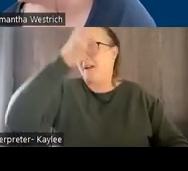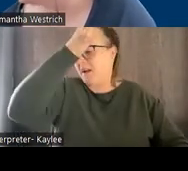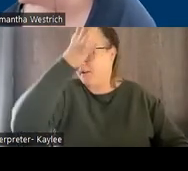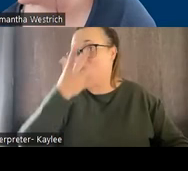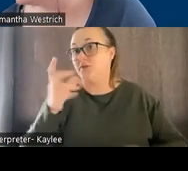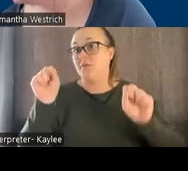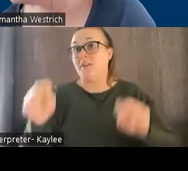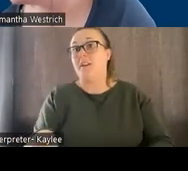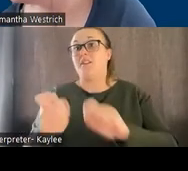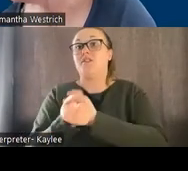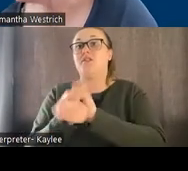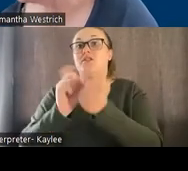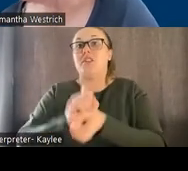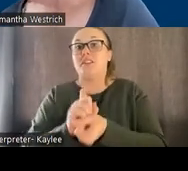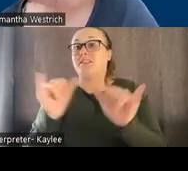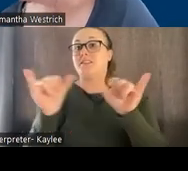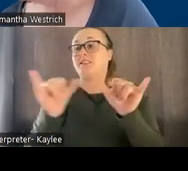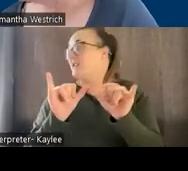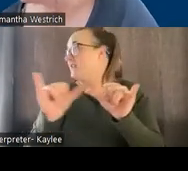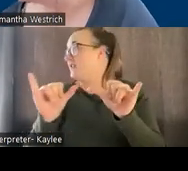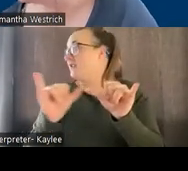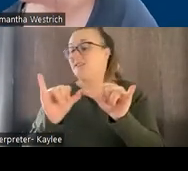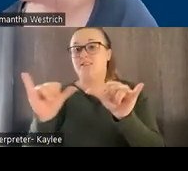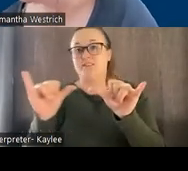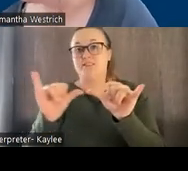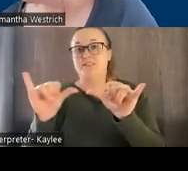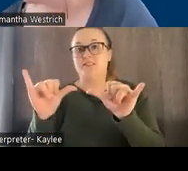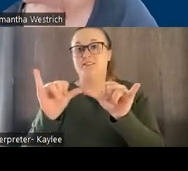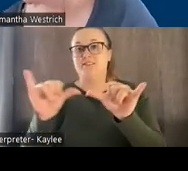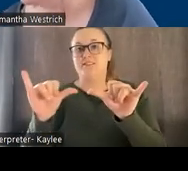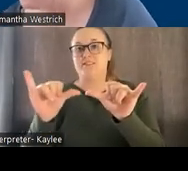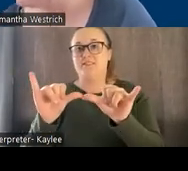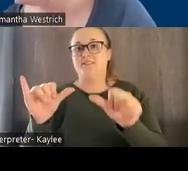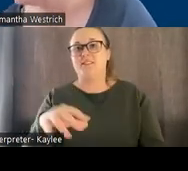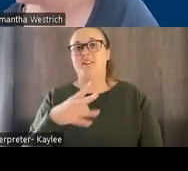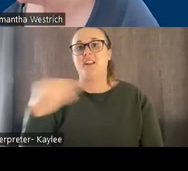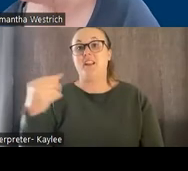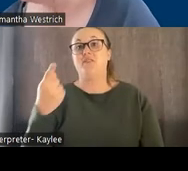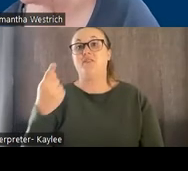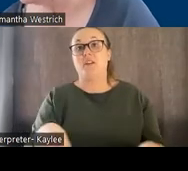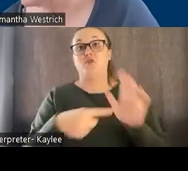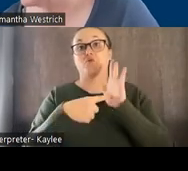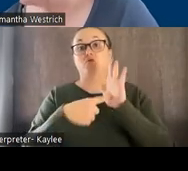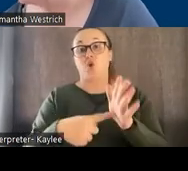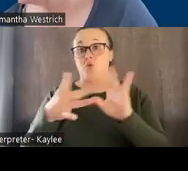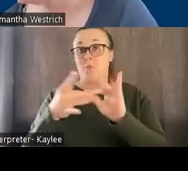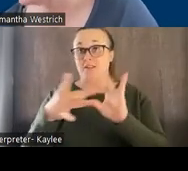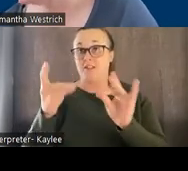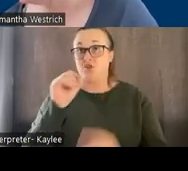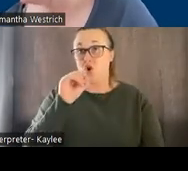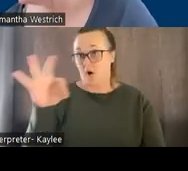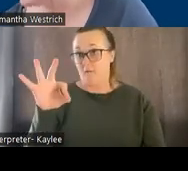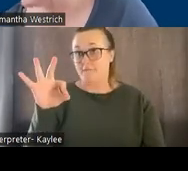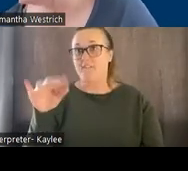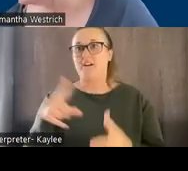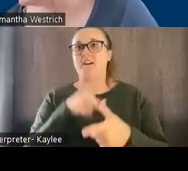size of the message window. Um, you can also turn show message off. You can, um, change